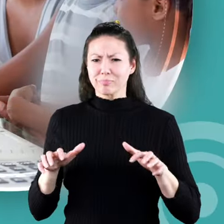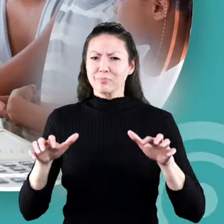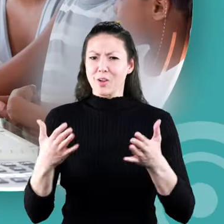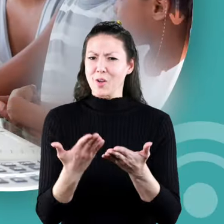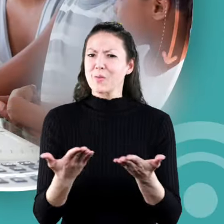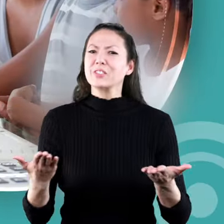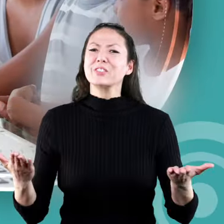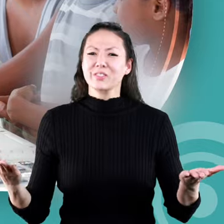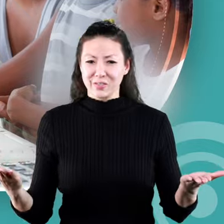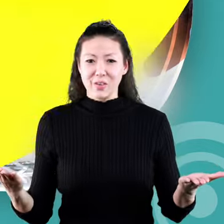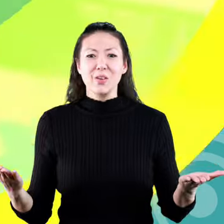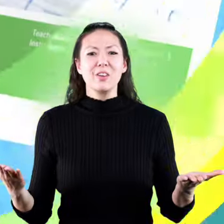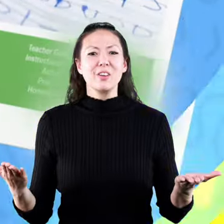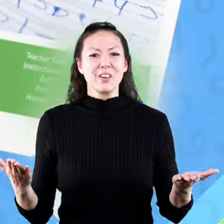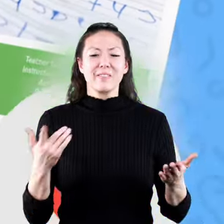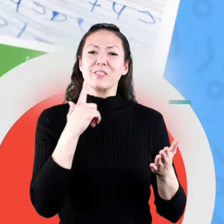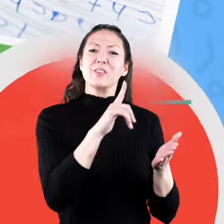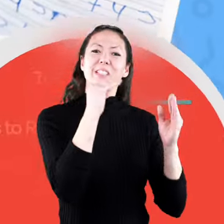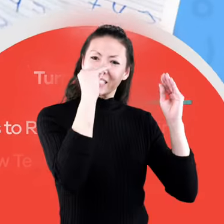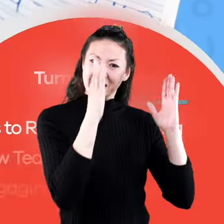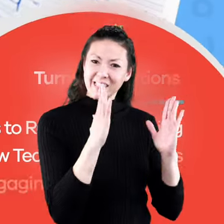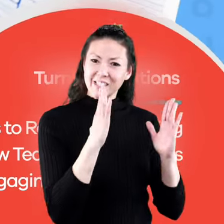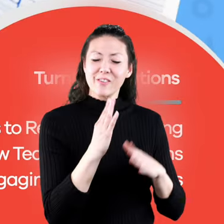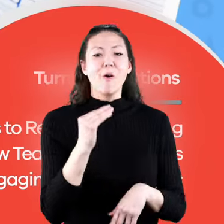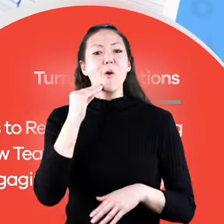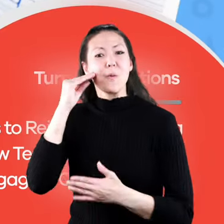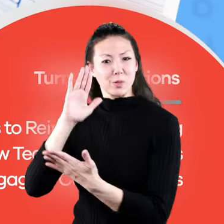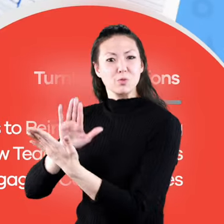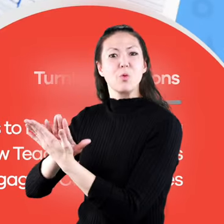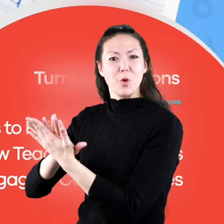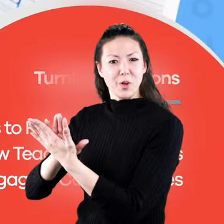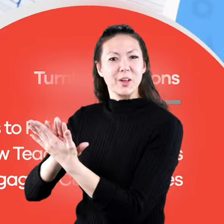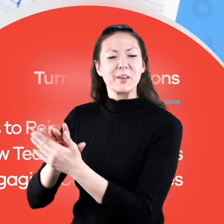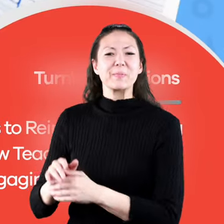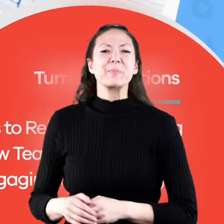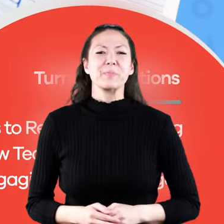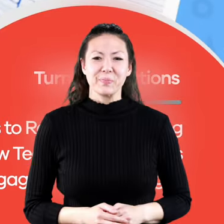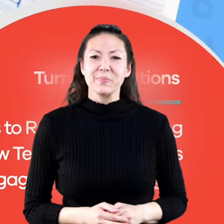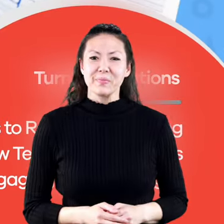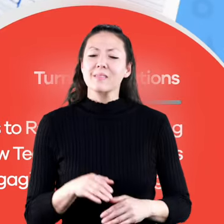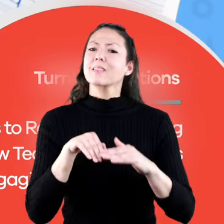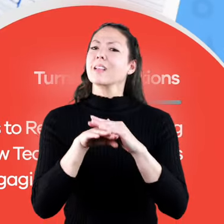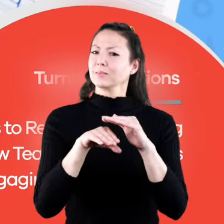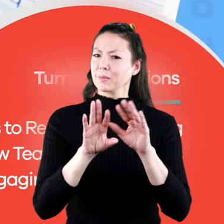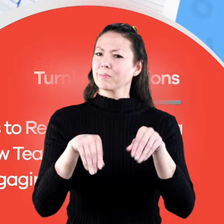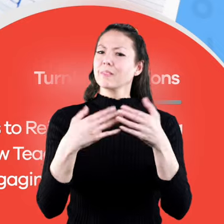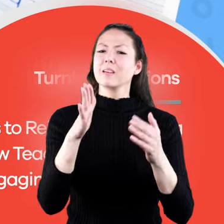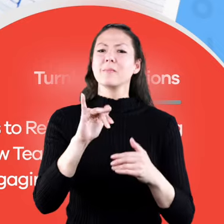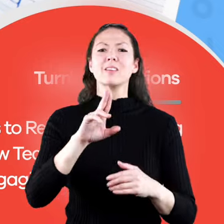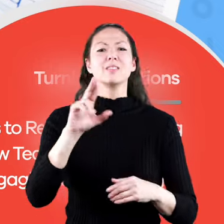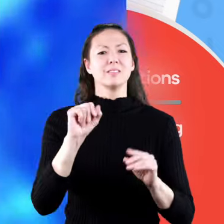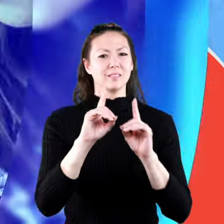thousands of free resources and turnkey solutions for teachers and homeschoolers.